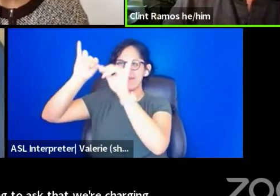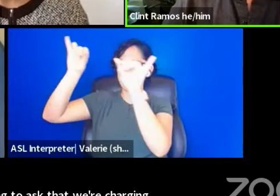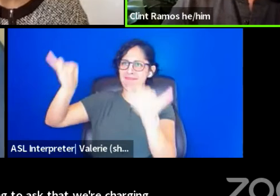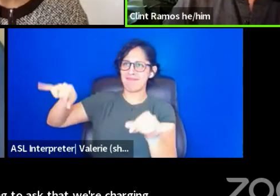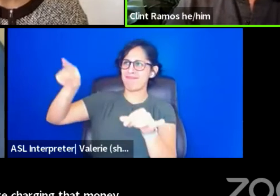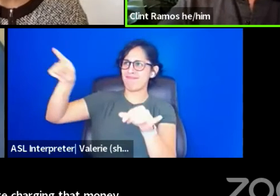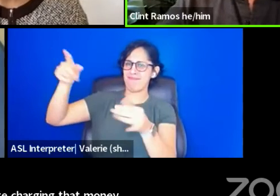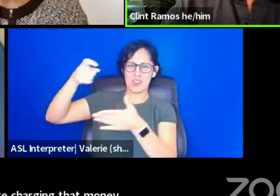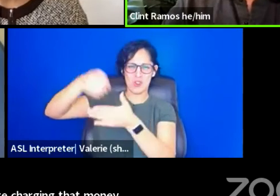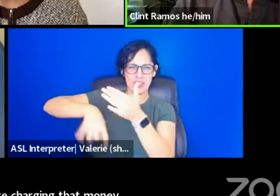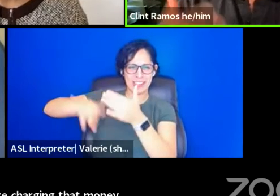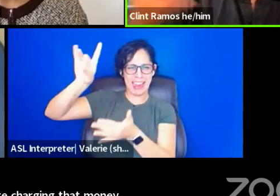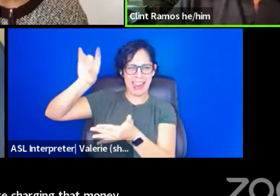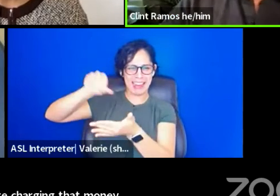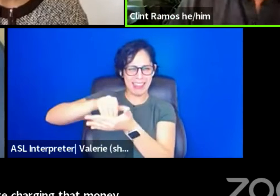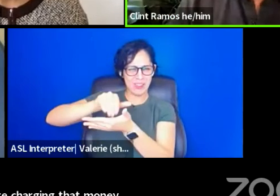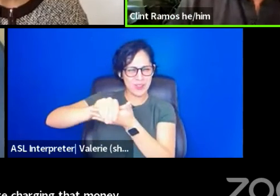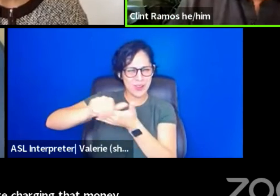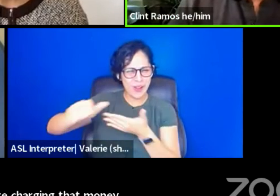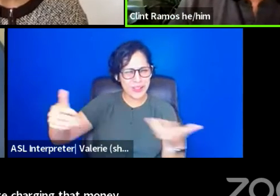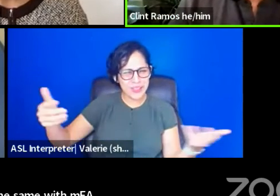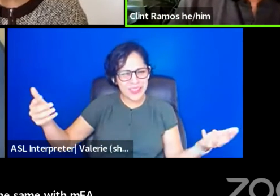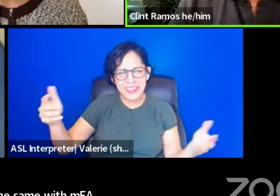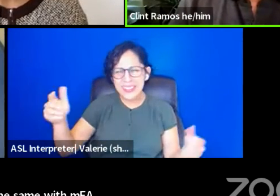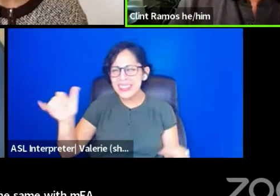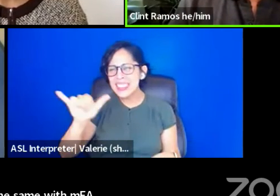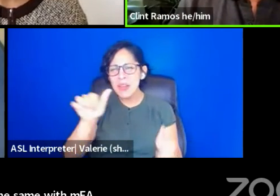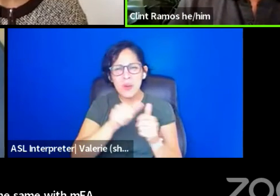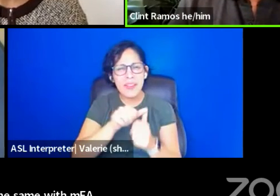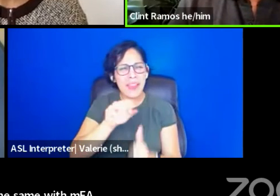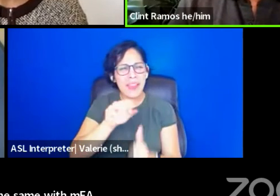I mean, that's the same with MFAs.